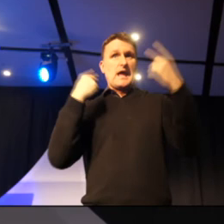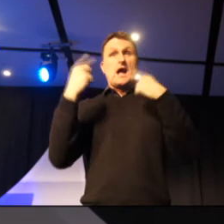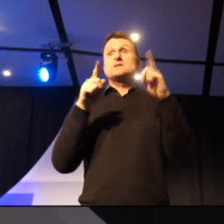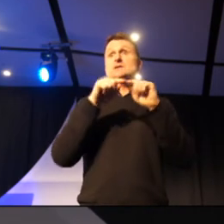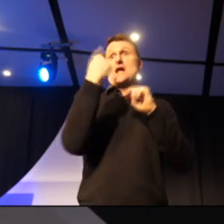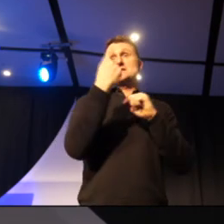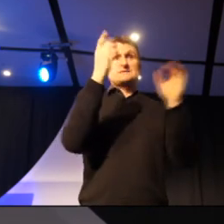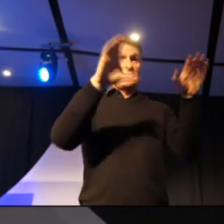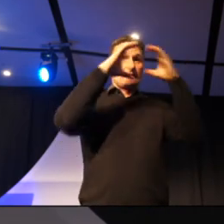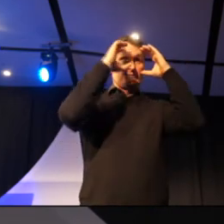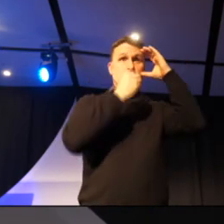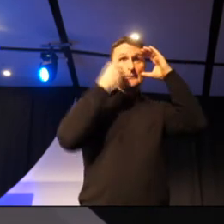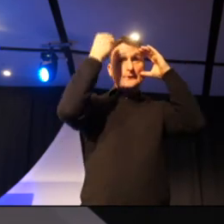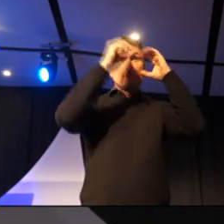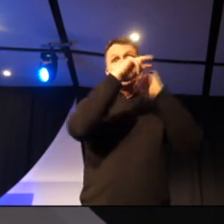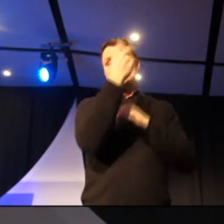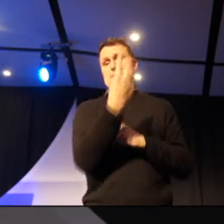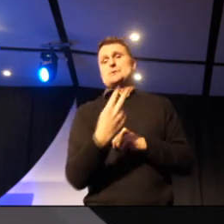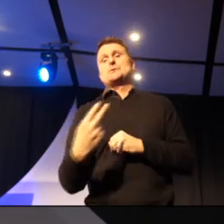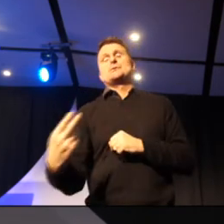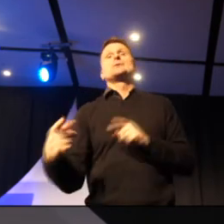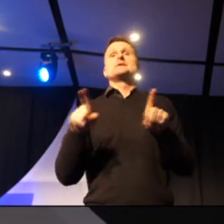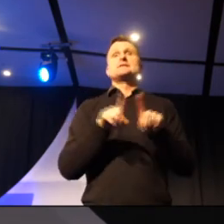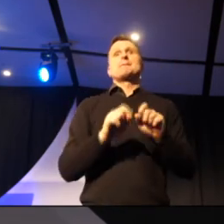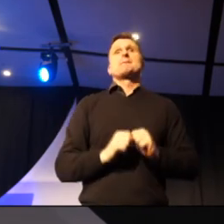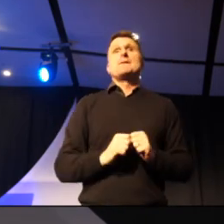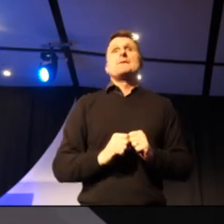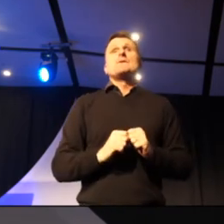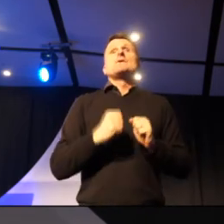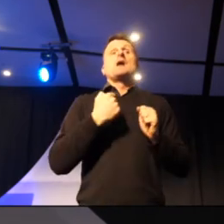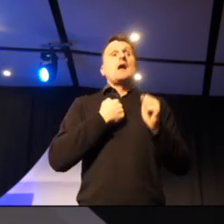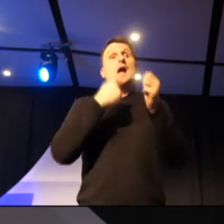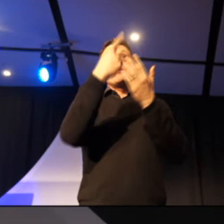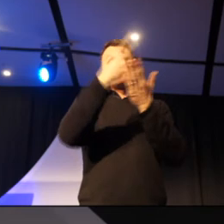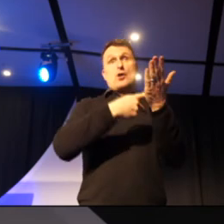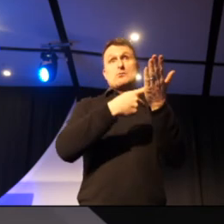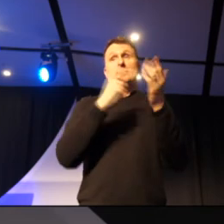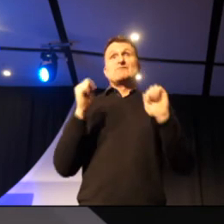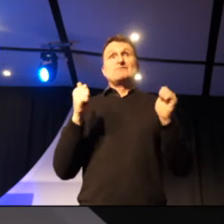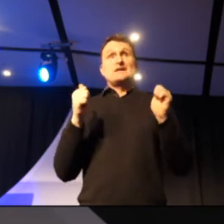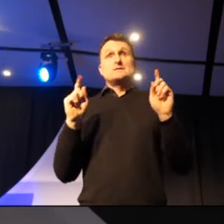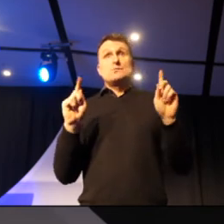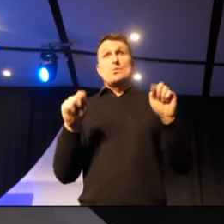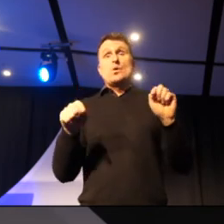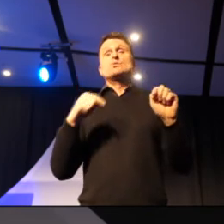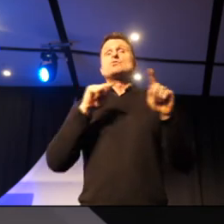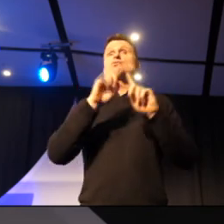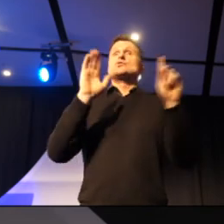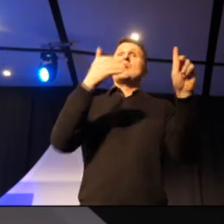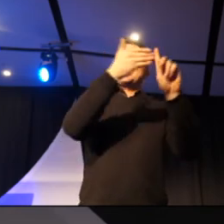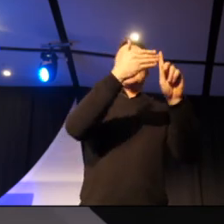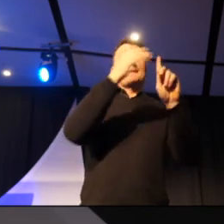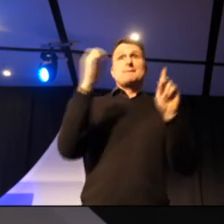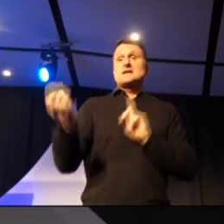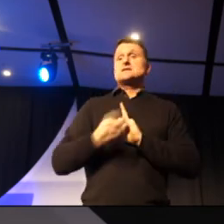diving in that experience. So finishing off in all of our programmes that Blake do, we aim to inspire